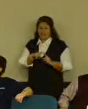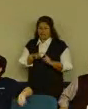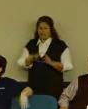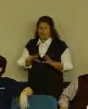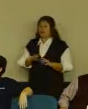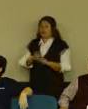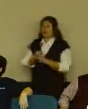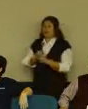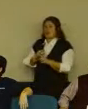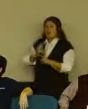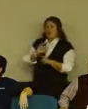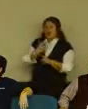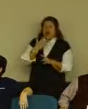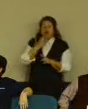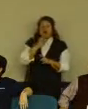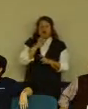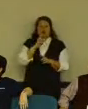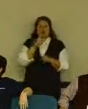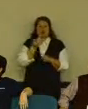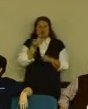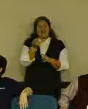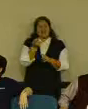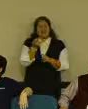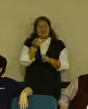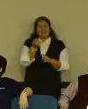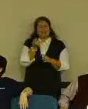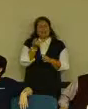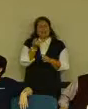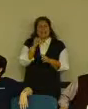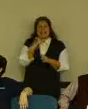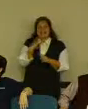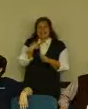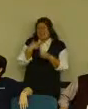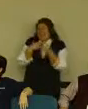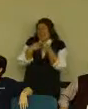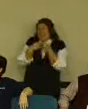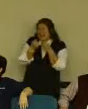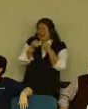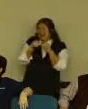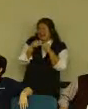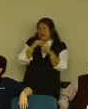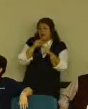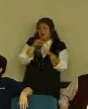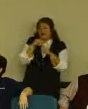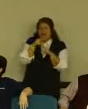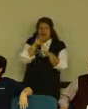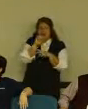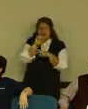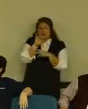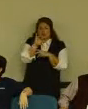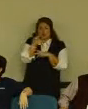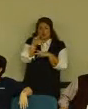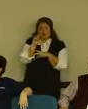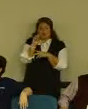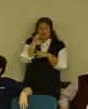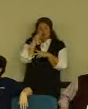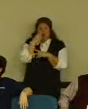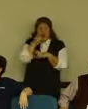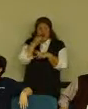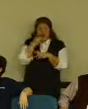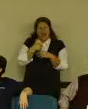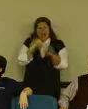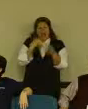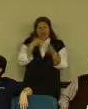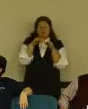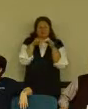I want to talk a little bit, if I can still squeak in a little bit about social media, I'd like